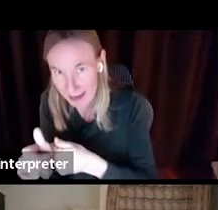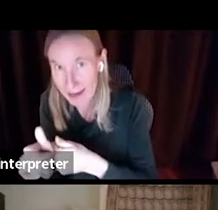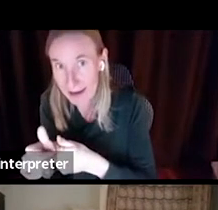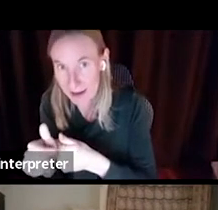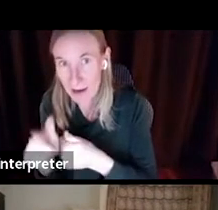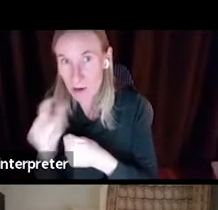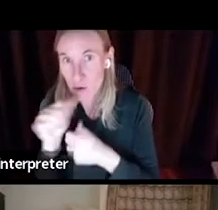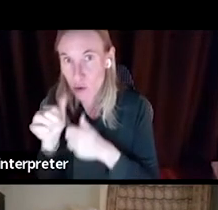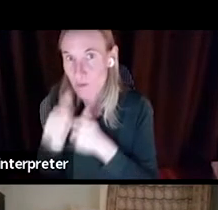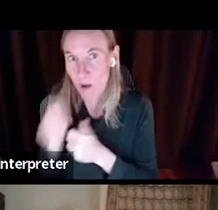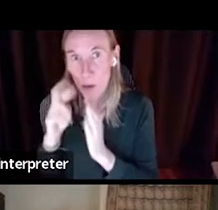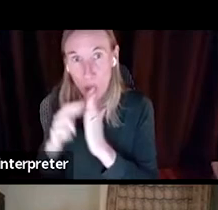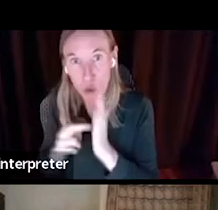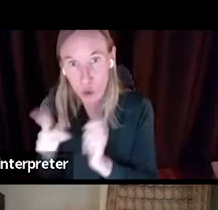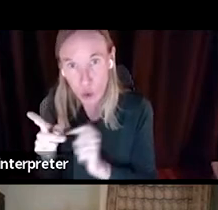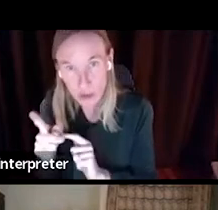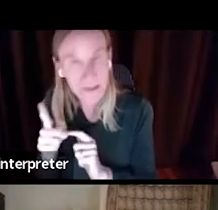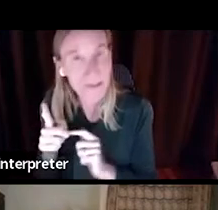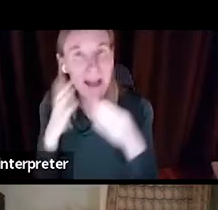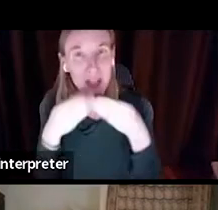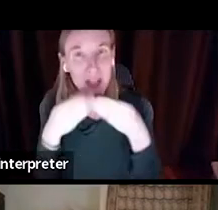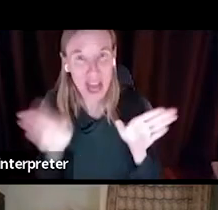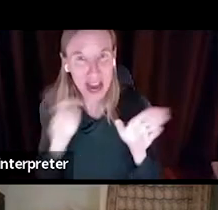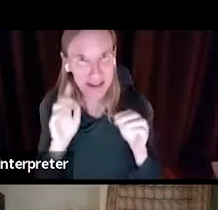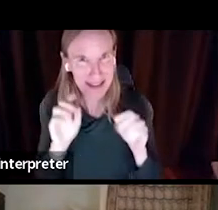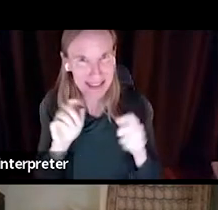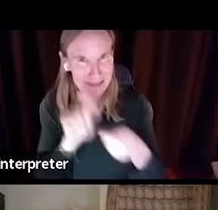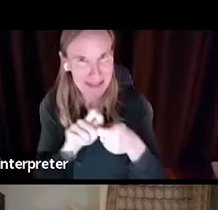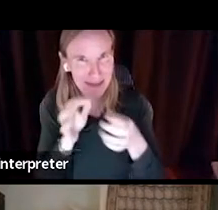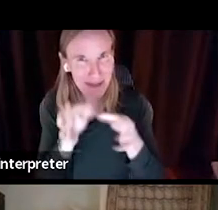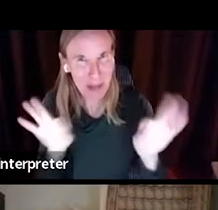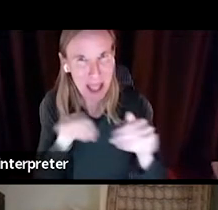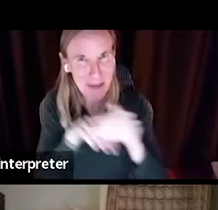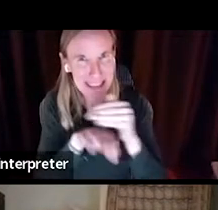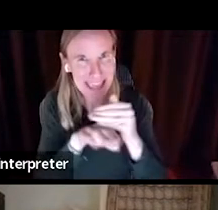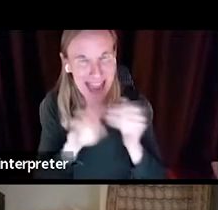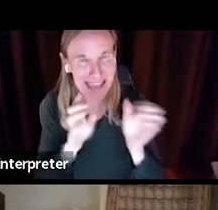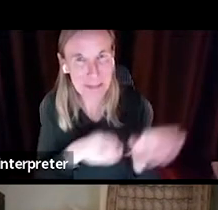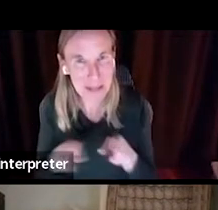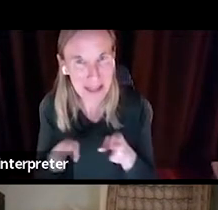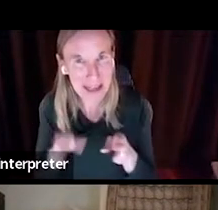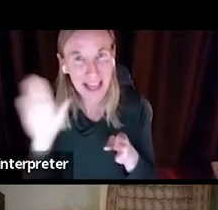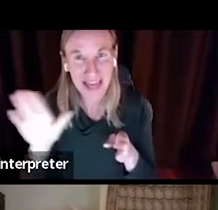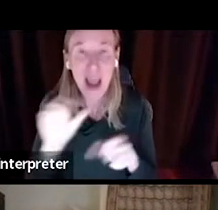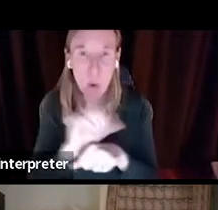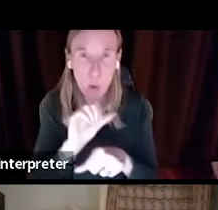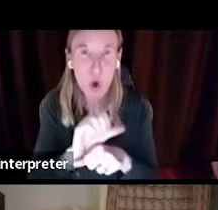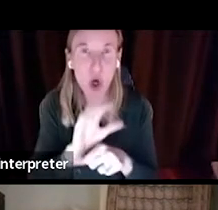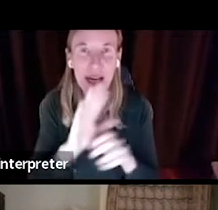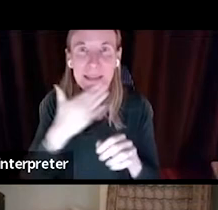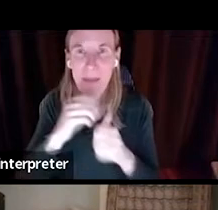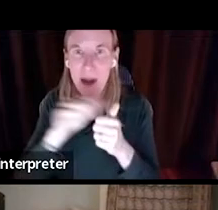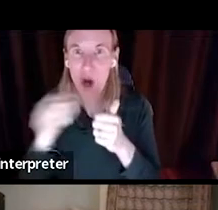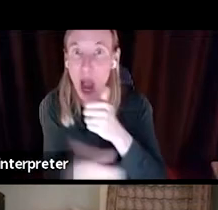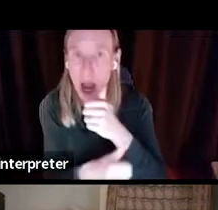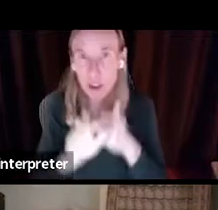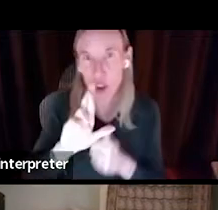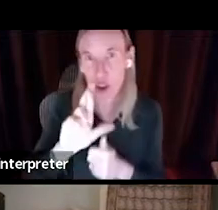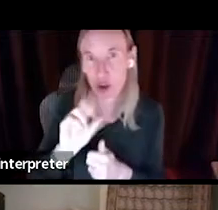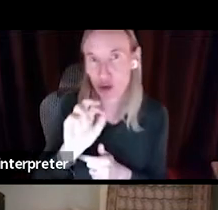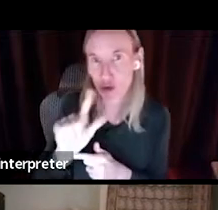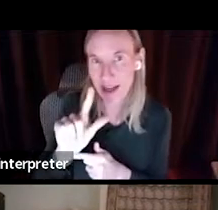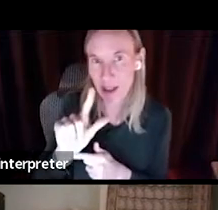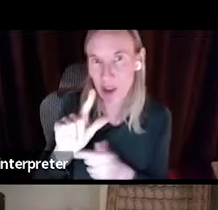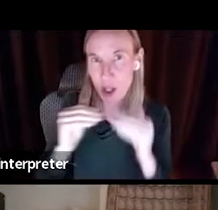we feel that specific to language access planning, that work is better suited in the Racial Equity Office. So